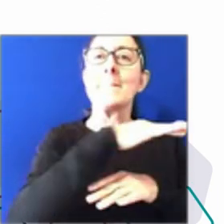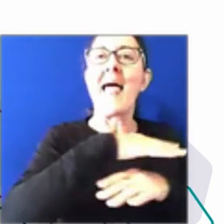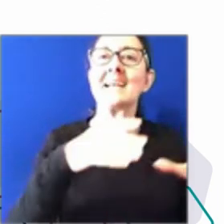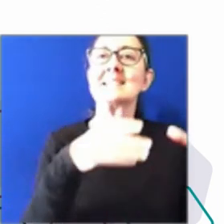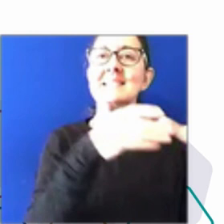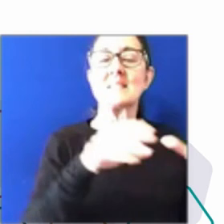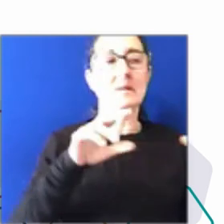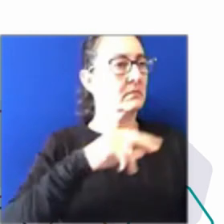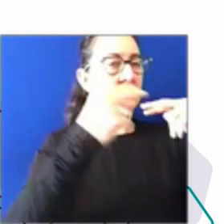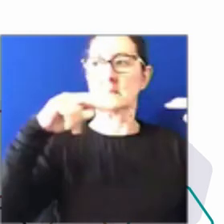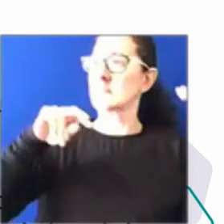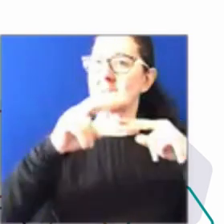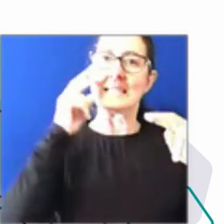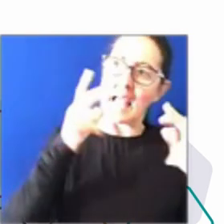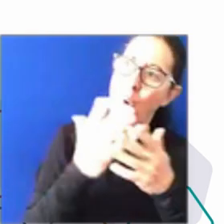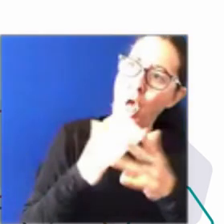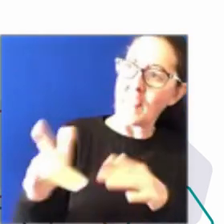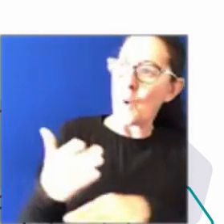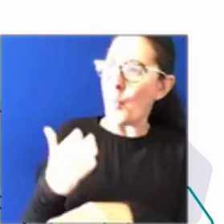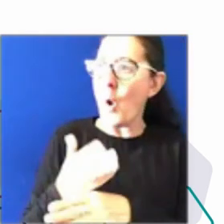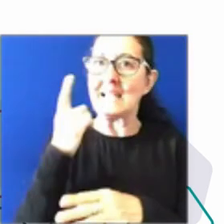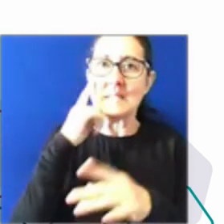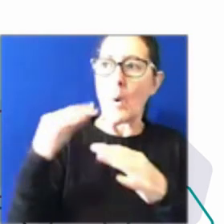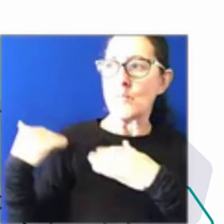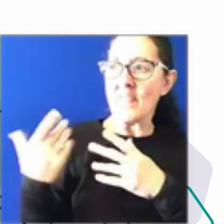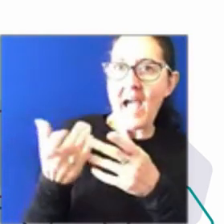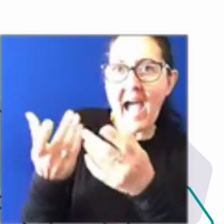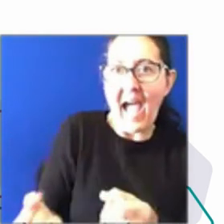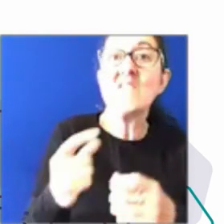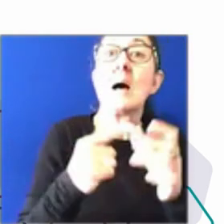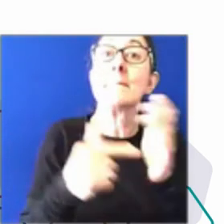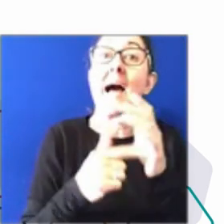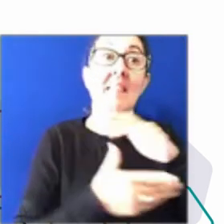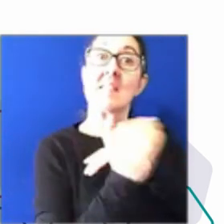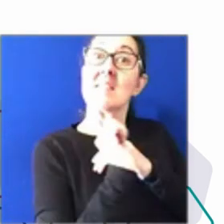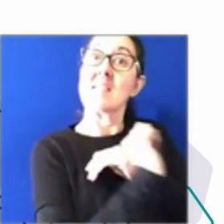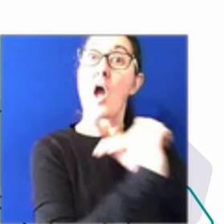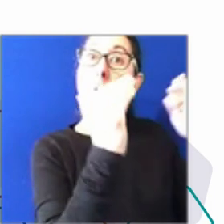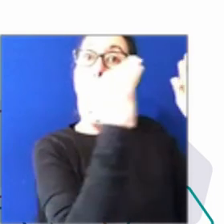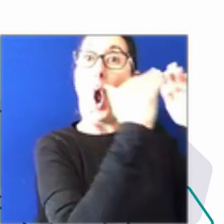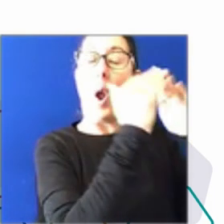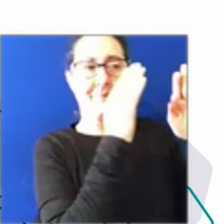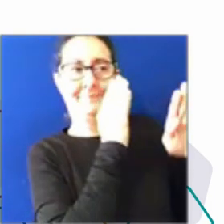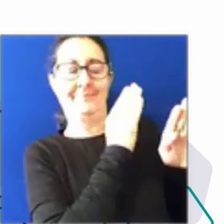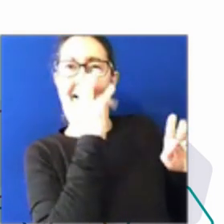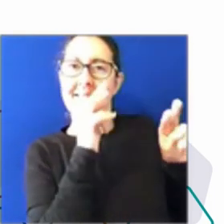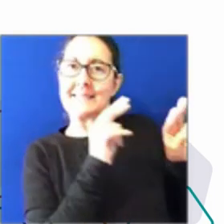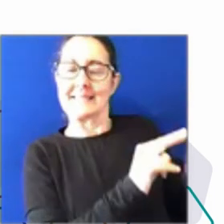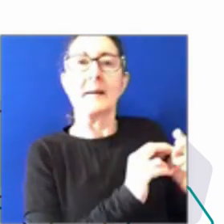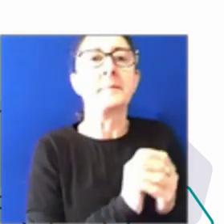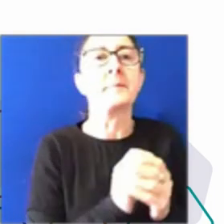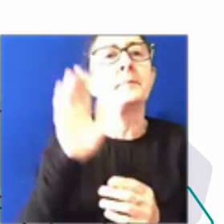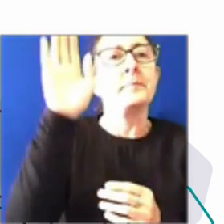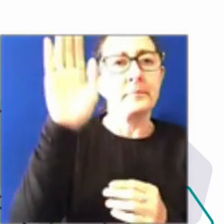situations in their own lives. Rebecca's just given me some homework. I talked about the Emerging Leaders program that we're